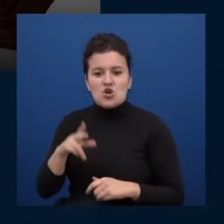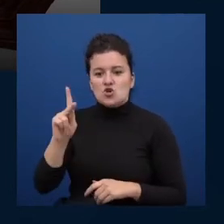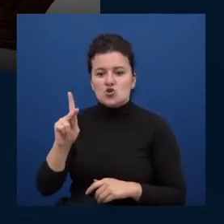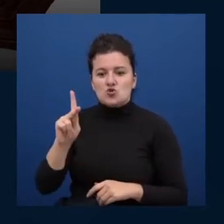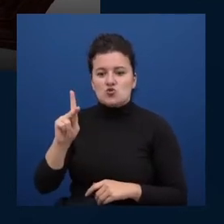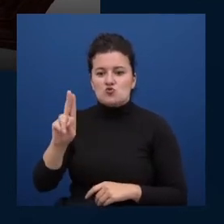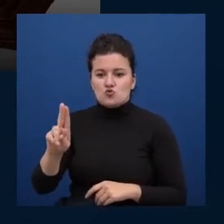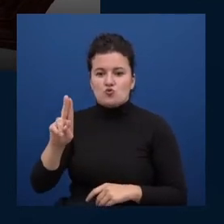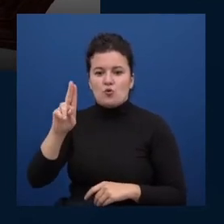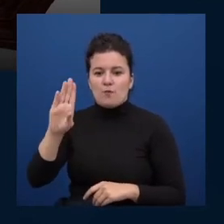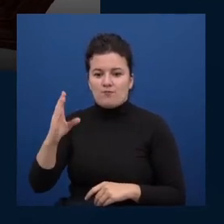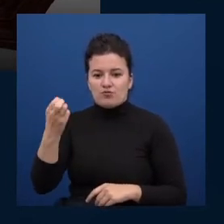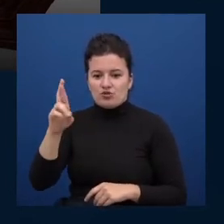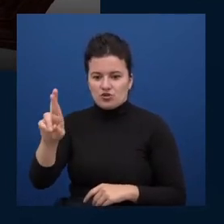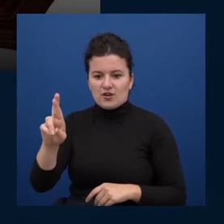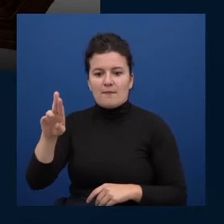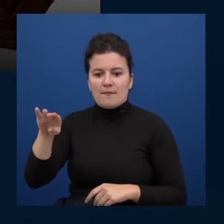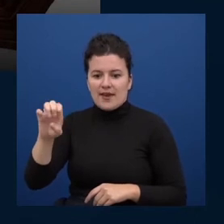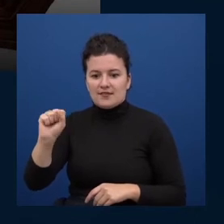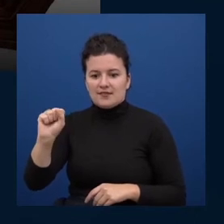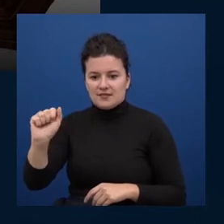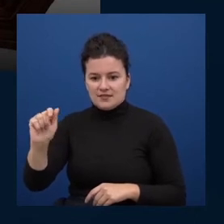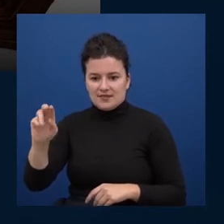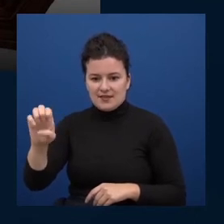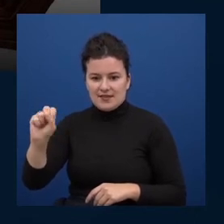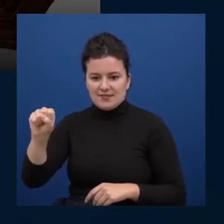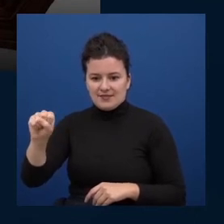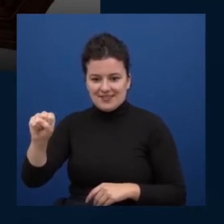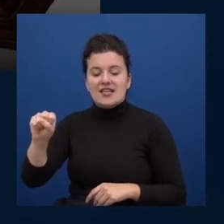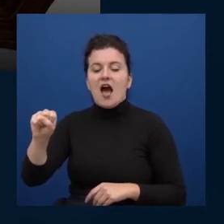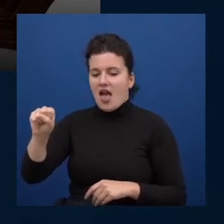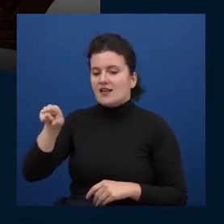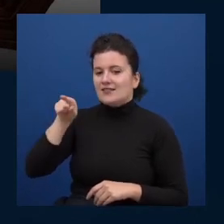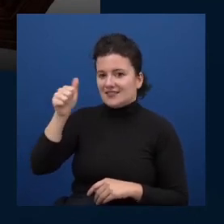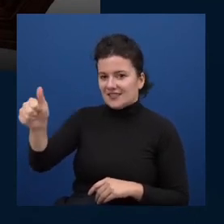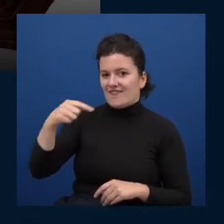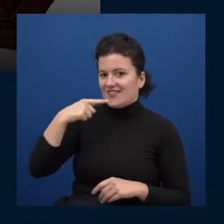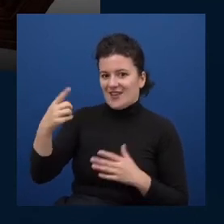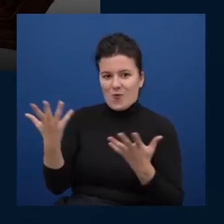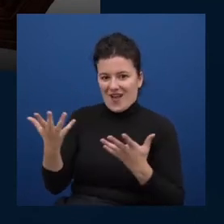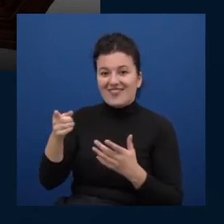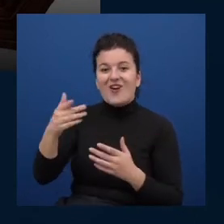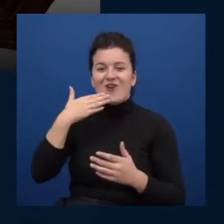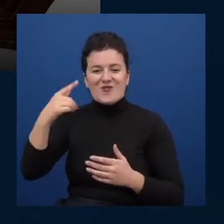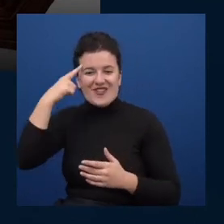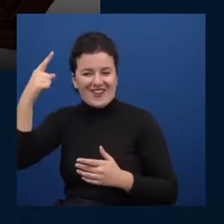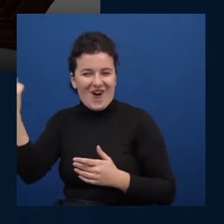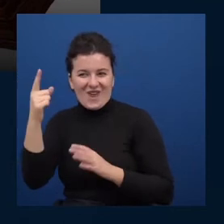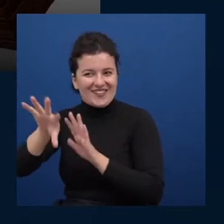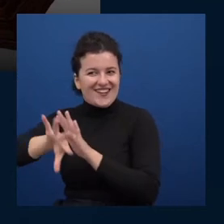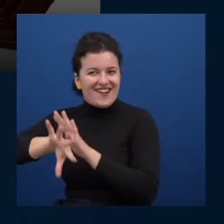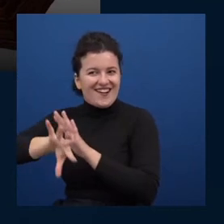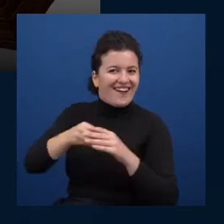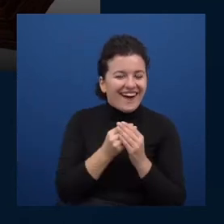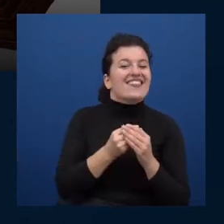really great implementation of an old idea this is an example of a hard drive on the left and a